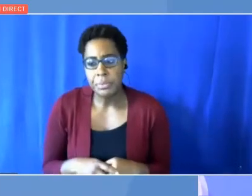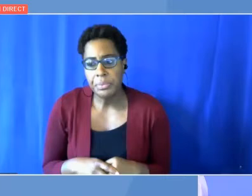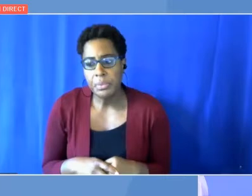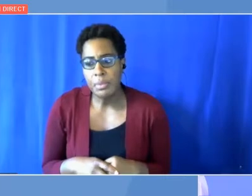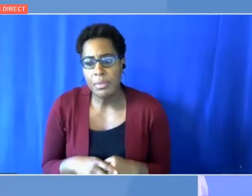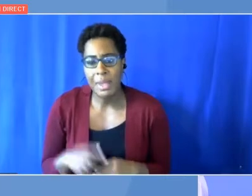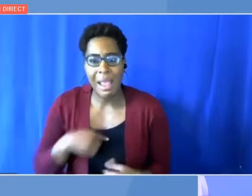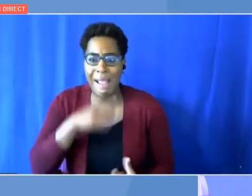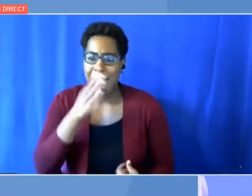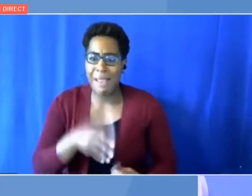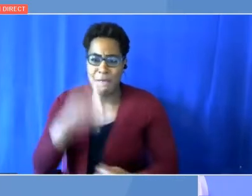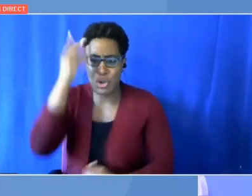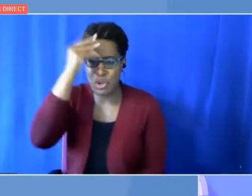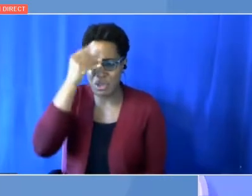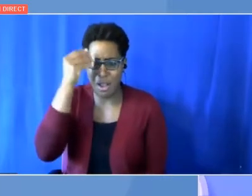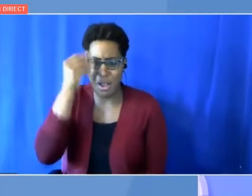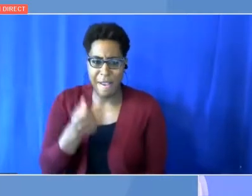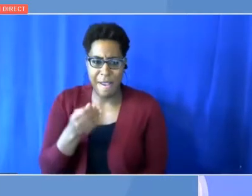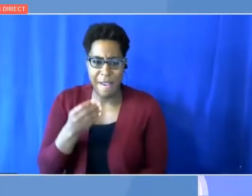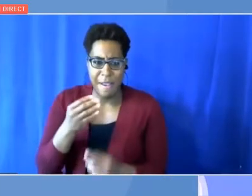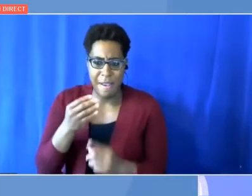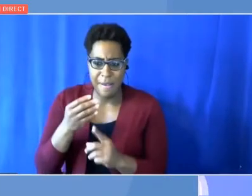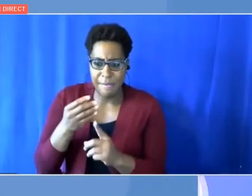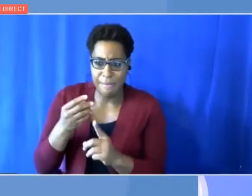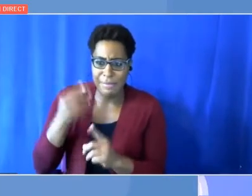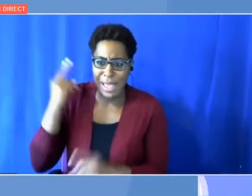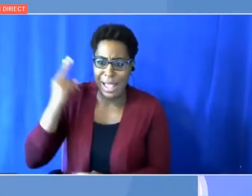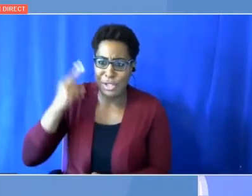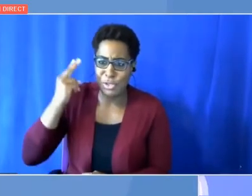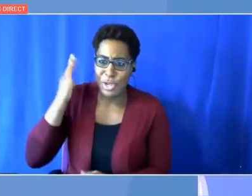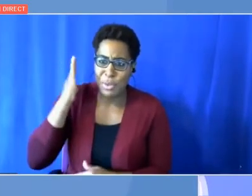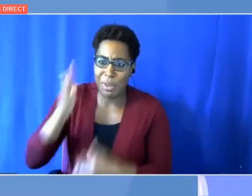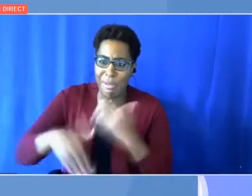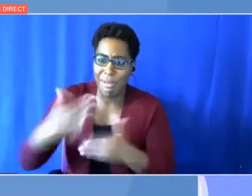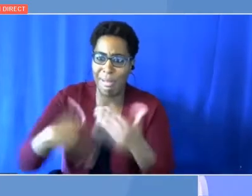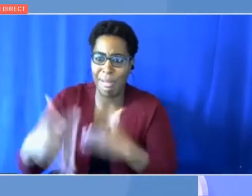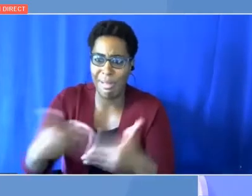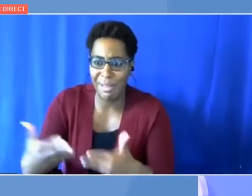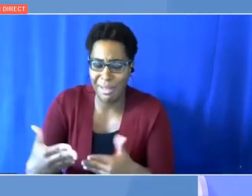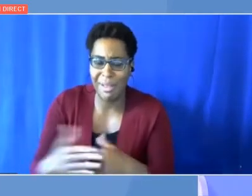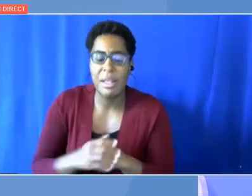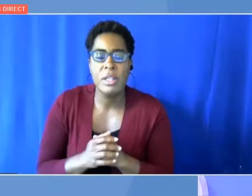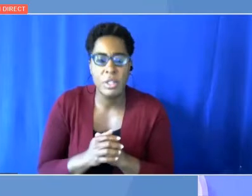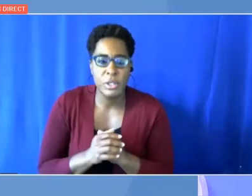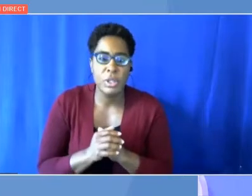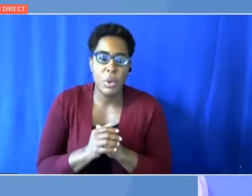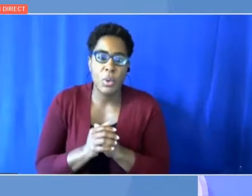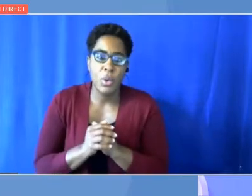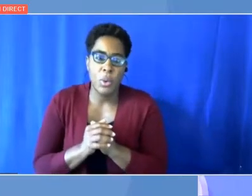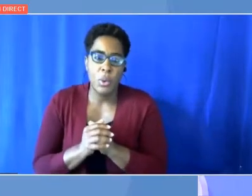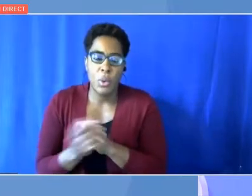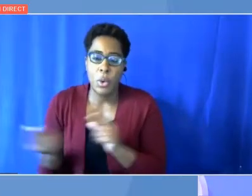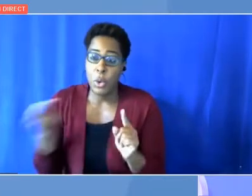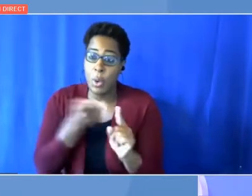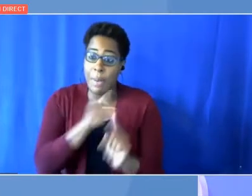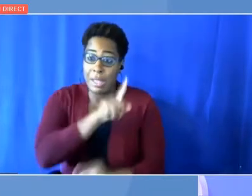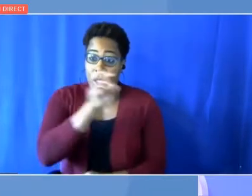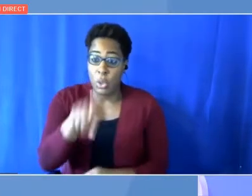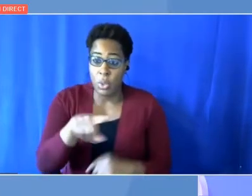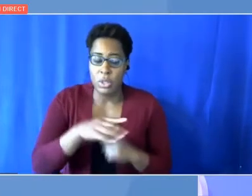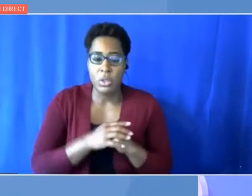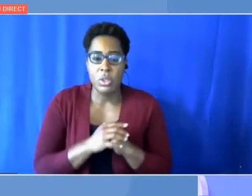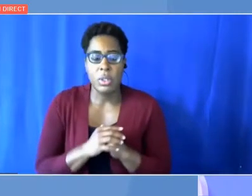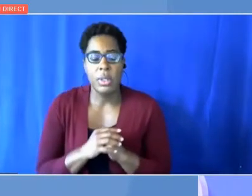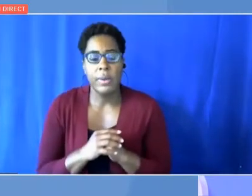history will be faster than us. So, to get back to your earlier question, indeed, we need to ensure that our